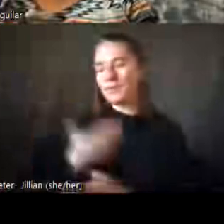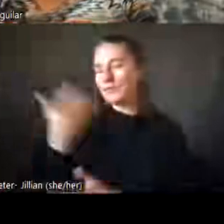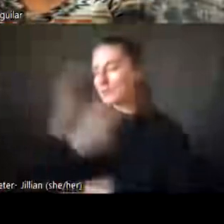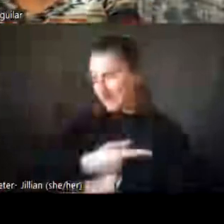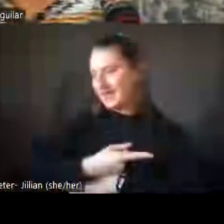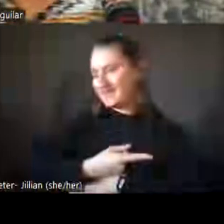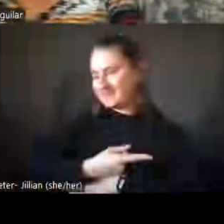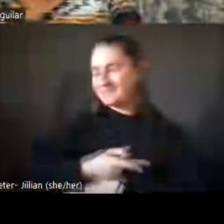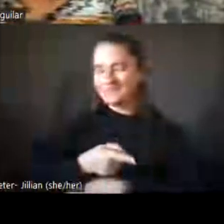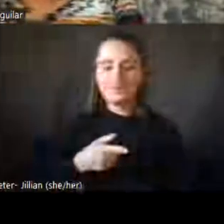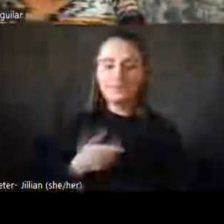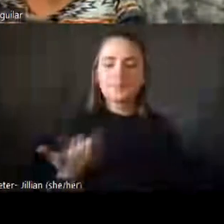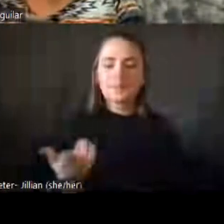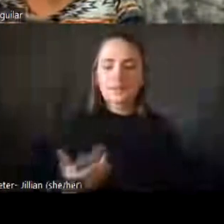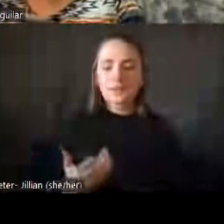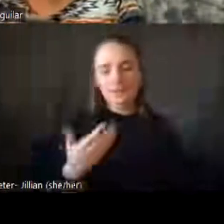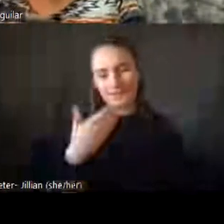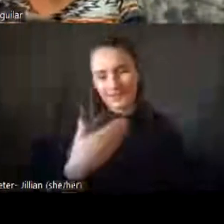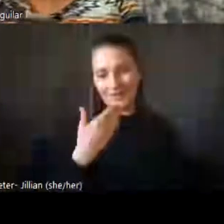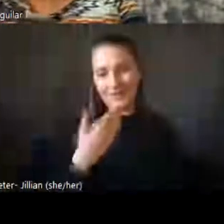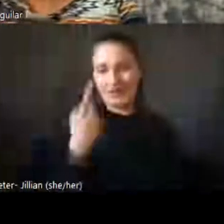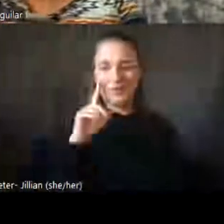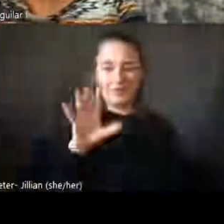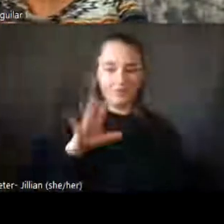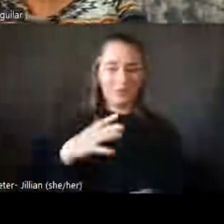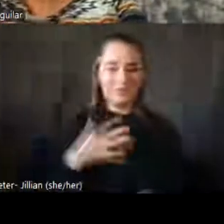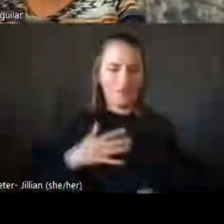you know? So thank you for that time.